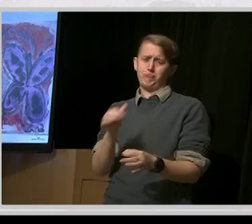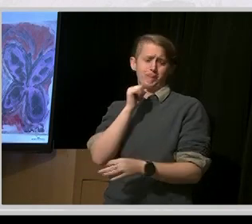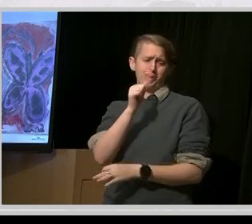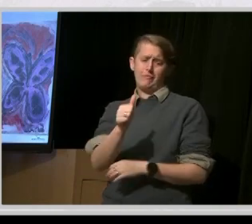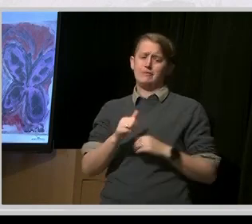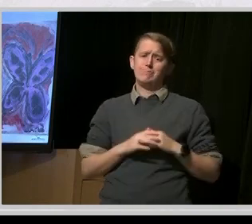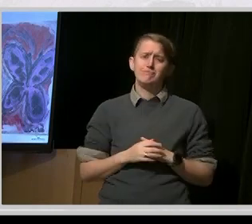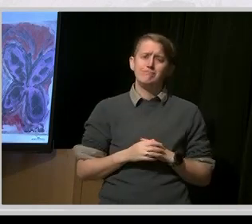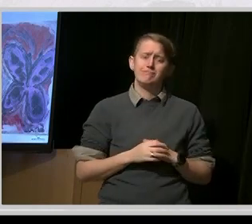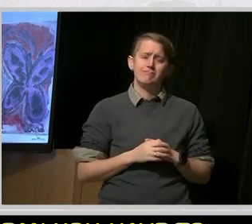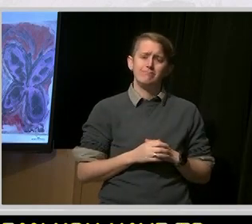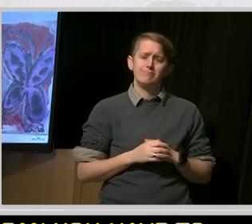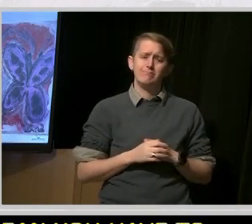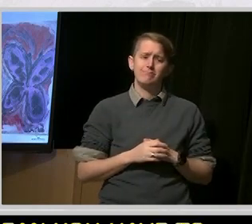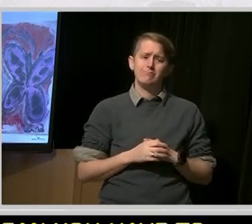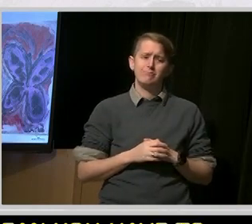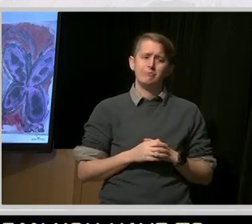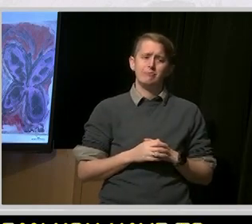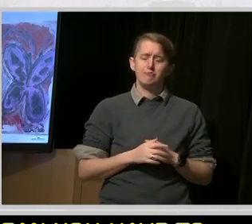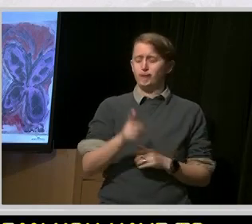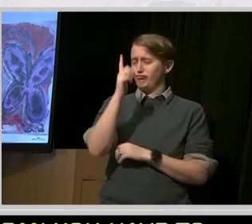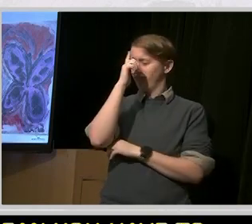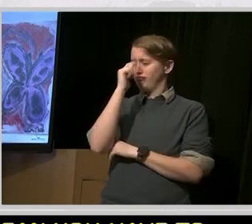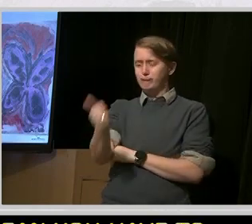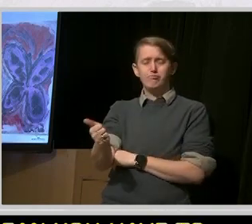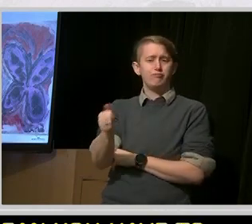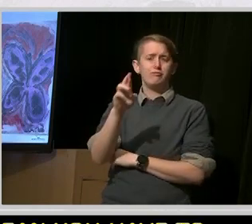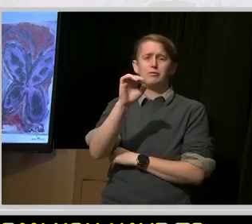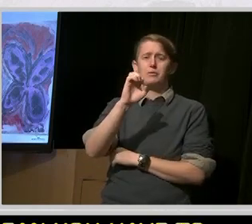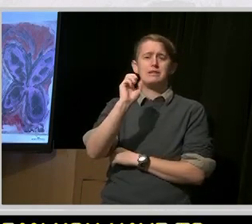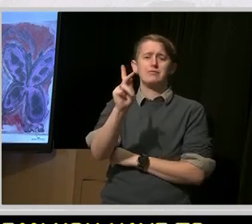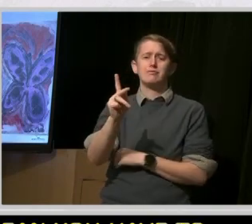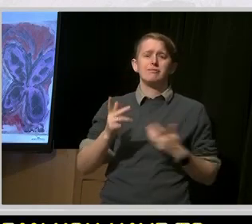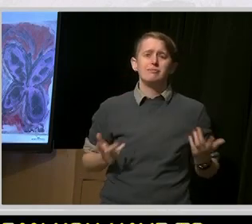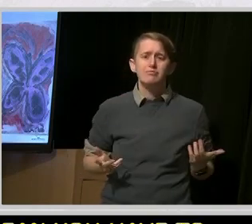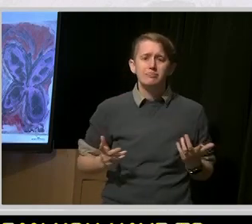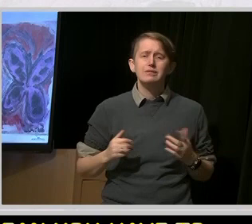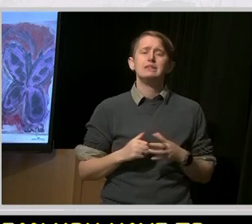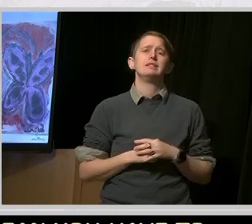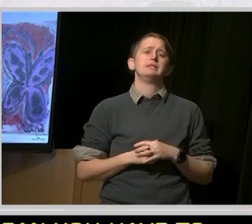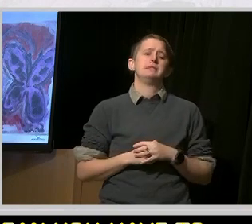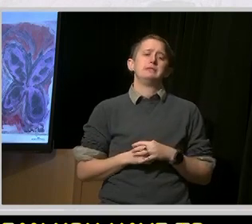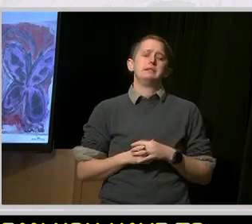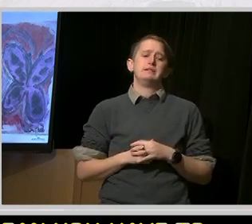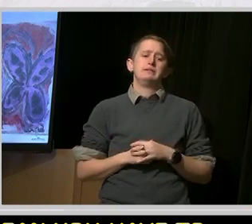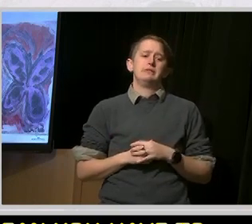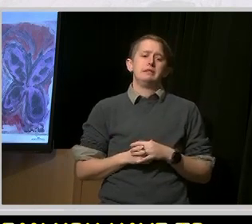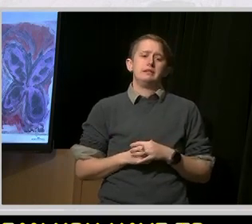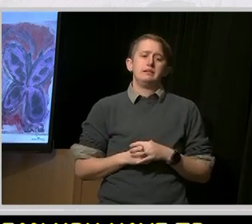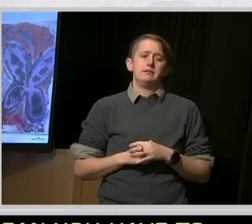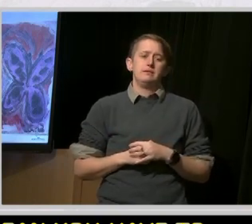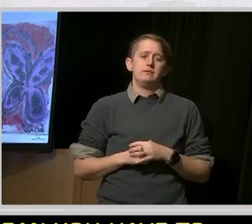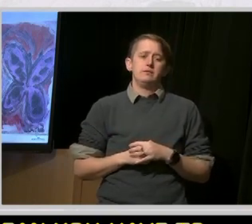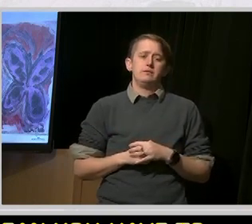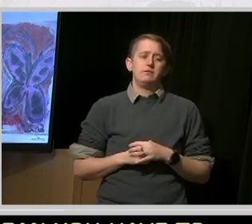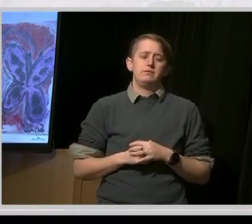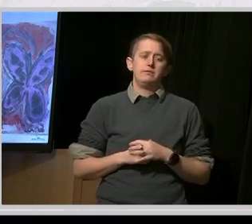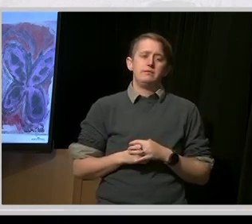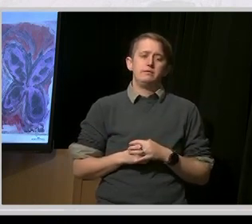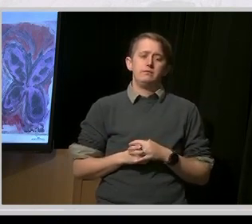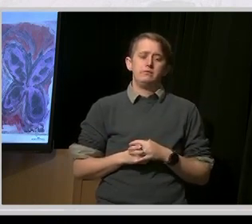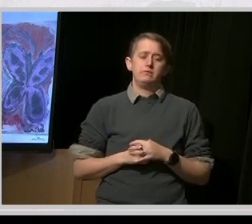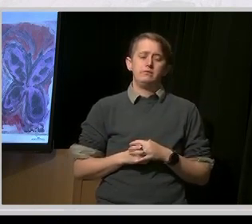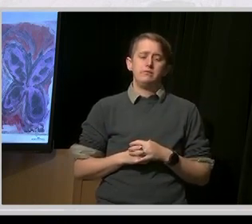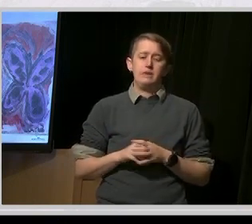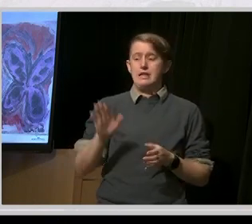risk. People have the same rights to experience